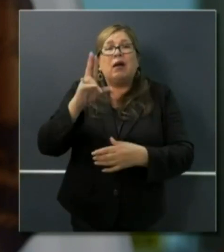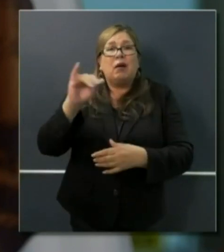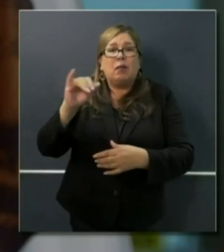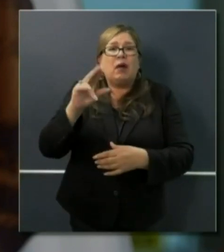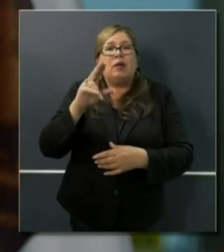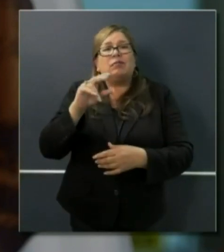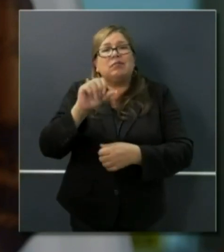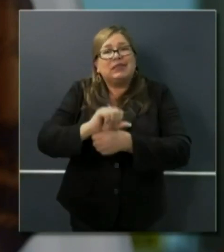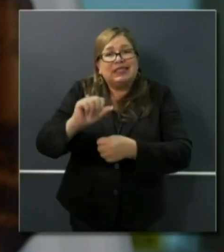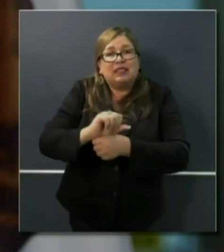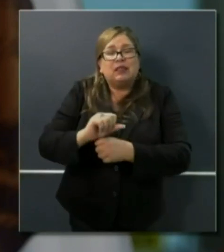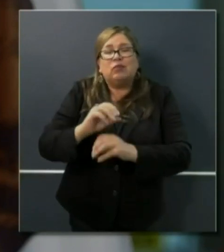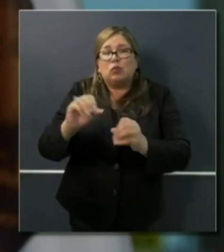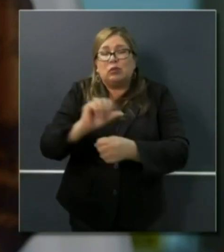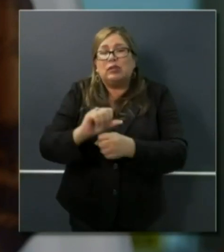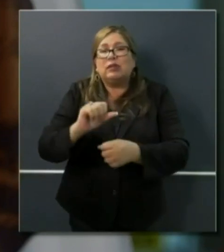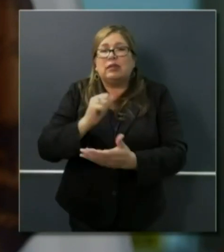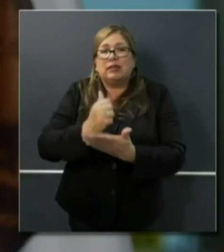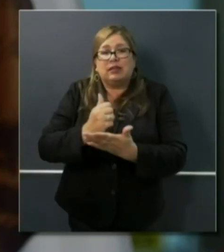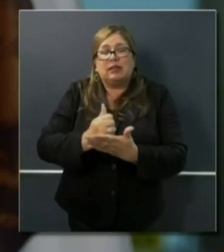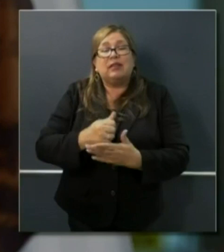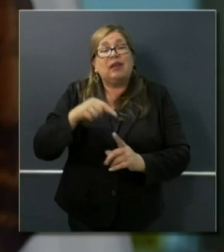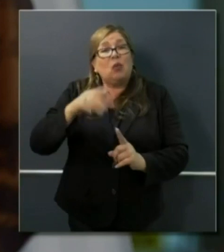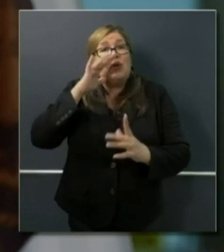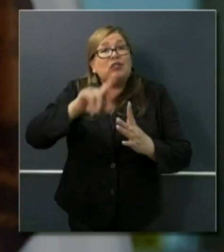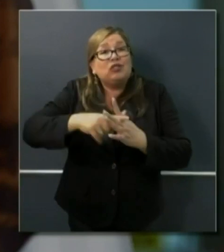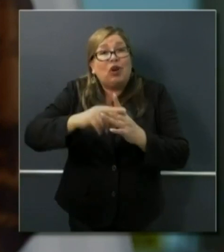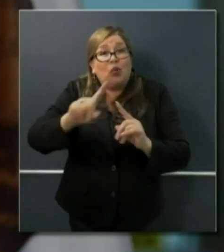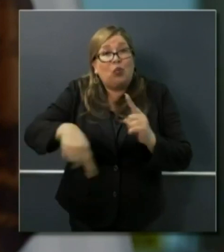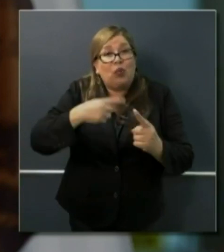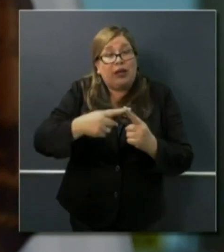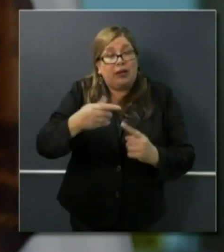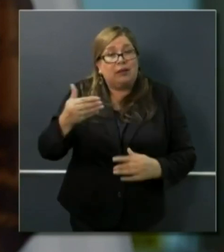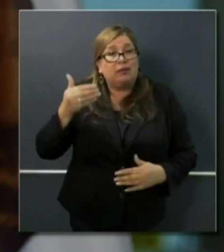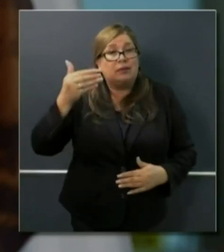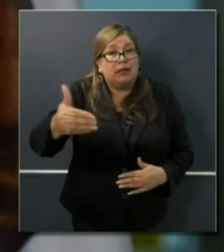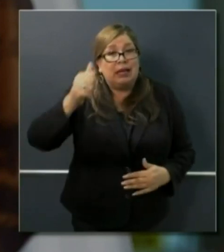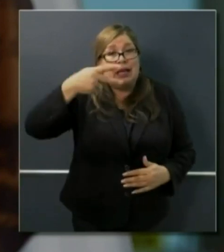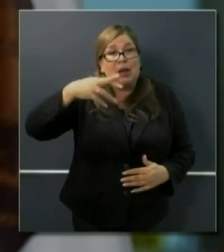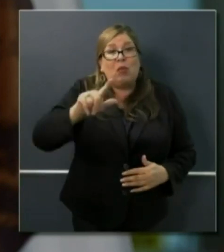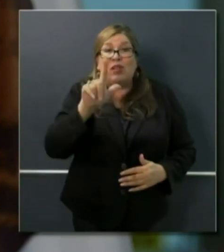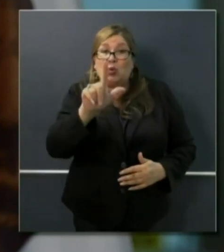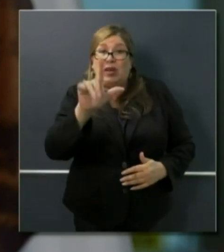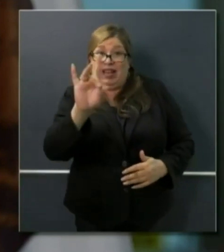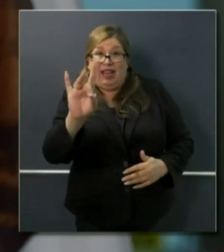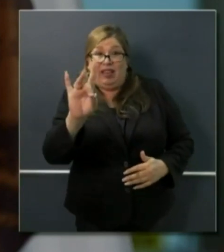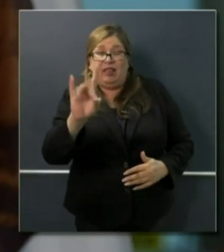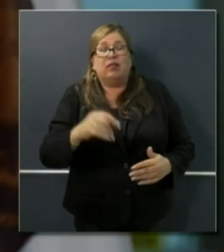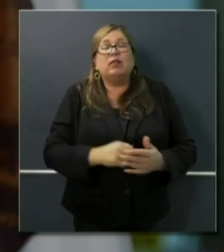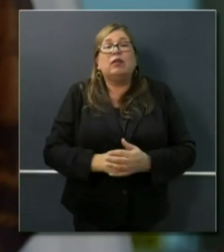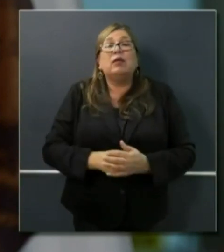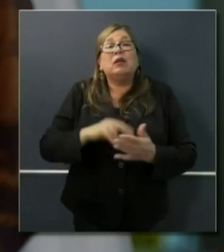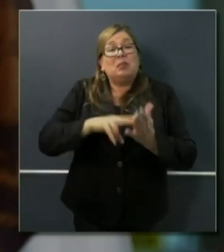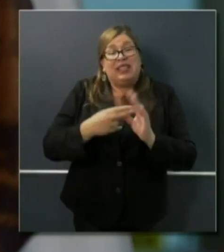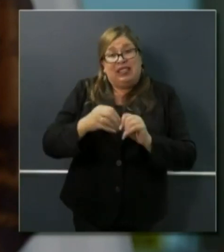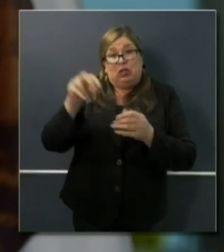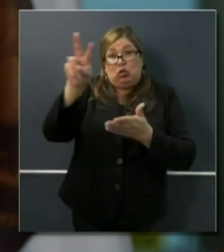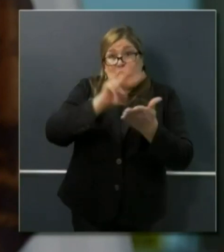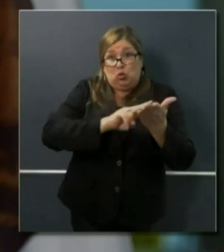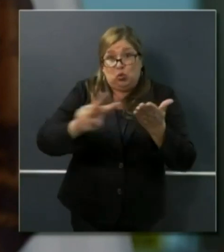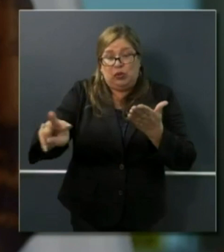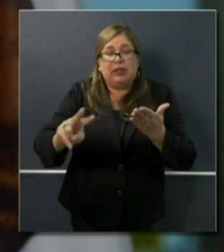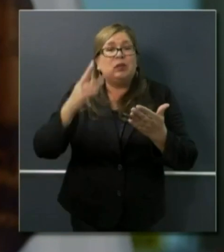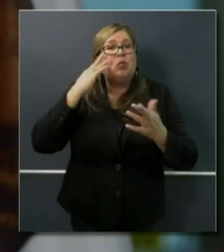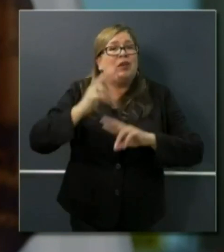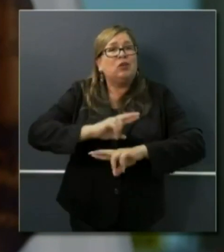that application on April 28th. So in roughly two weeks, the application will be up. It will apply